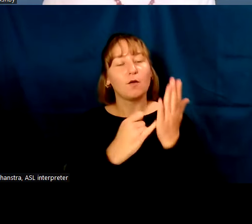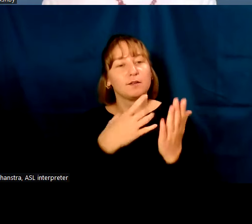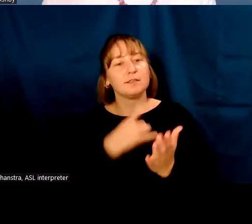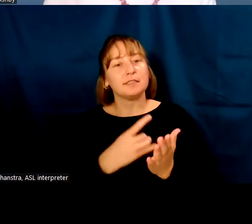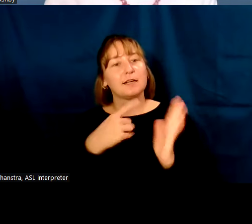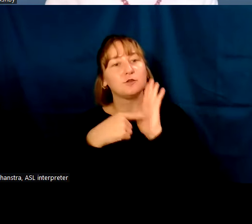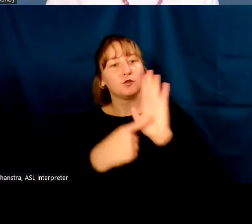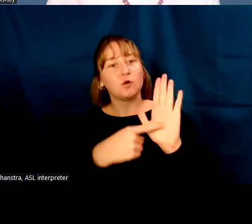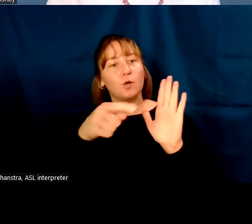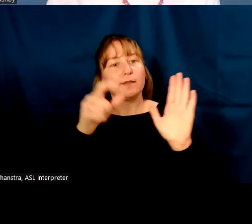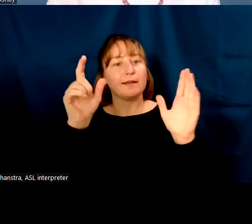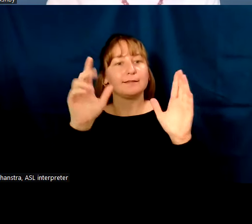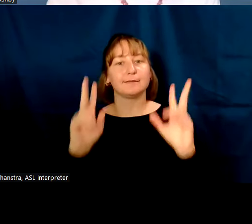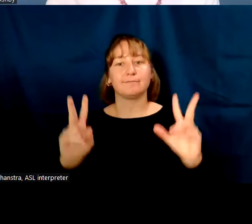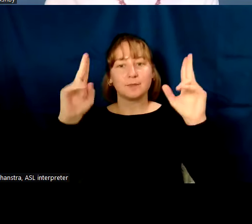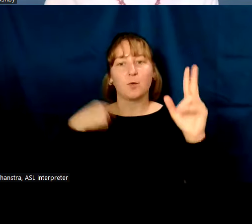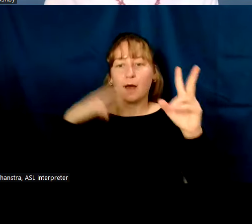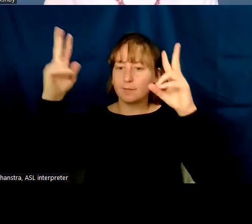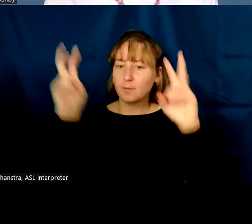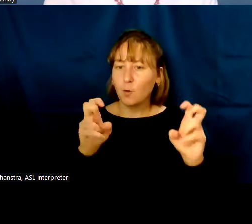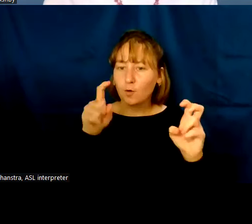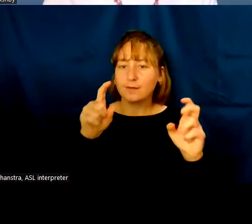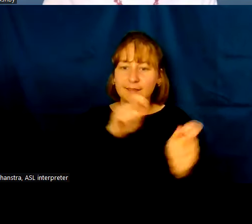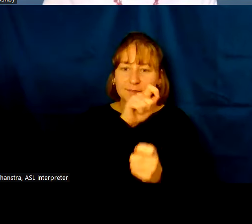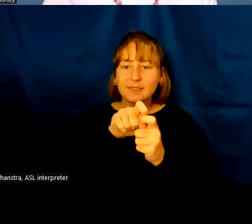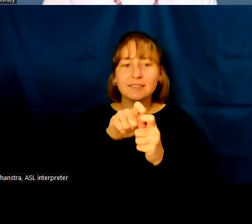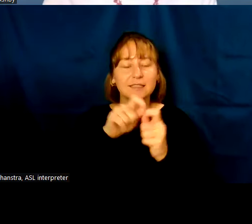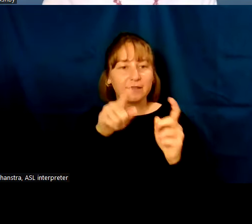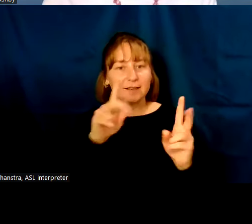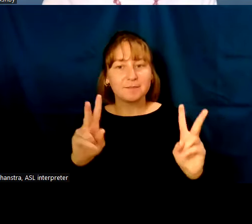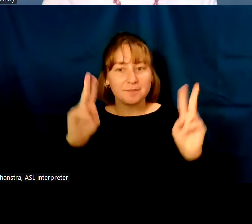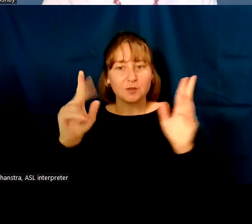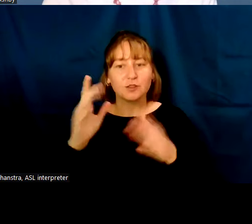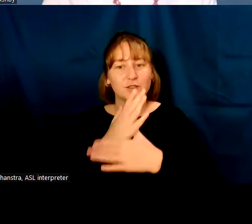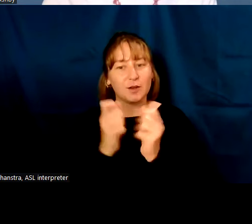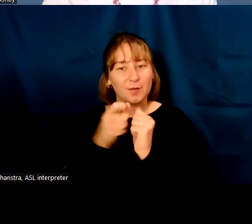And so I've just pulled this particular scene here to share with you.